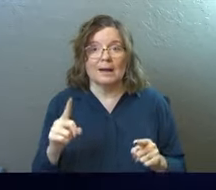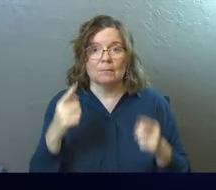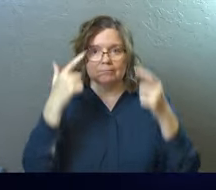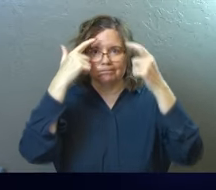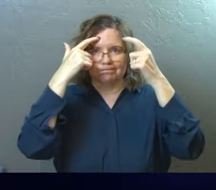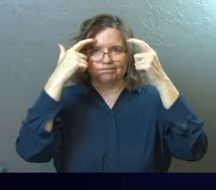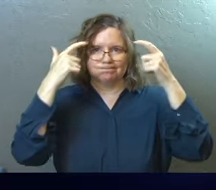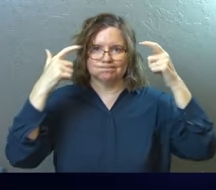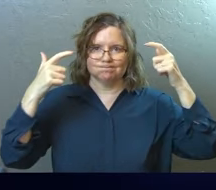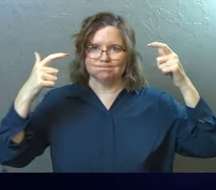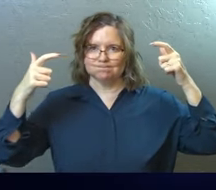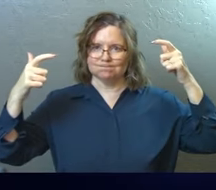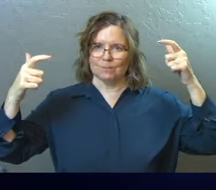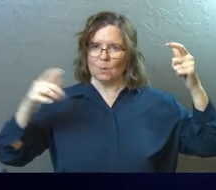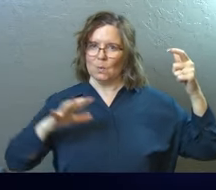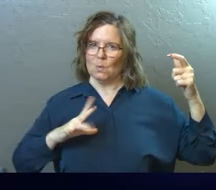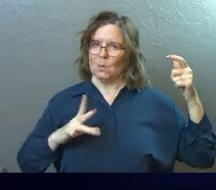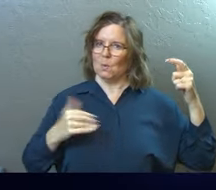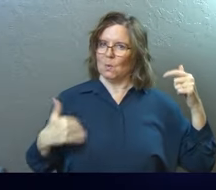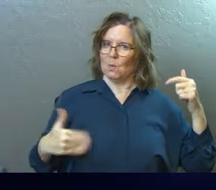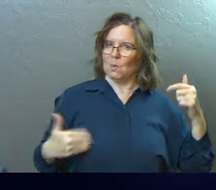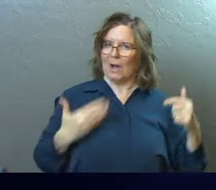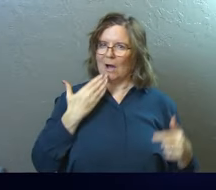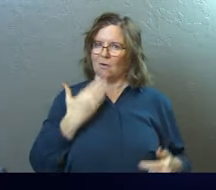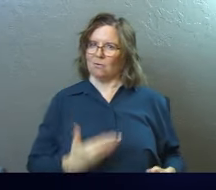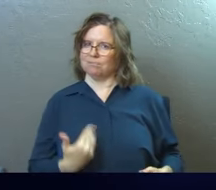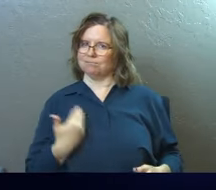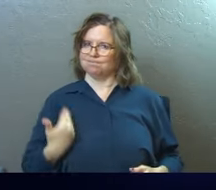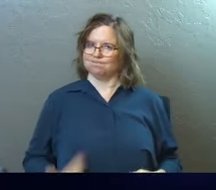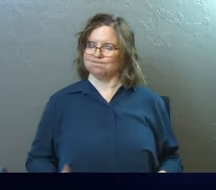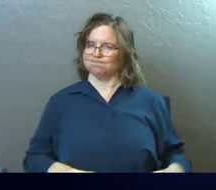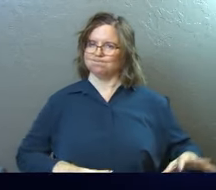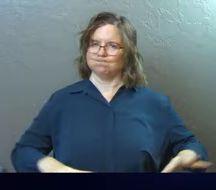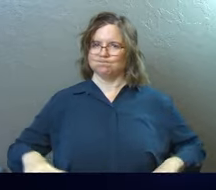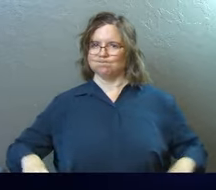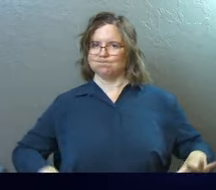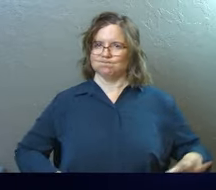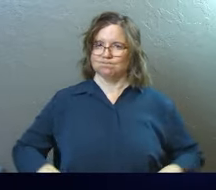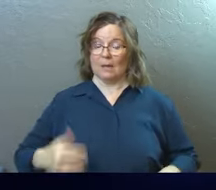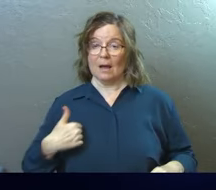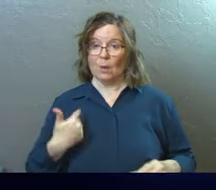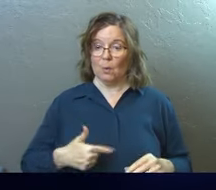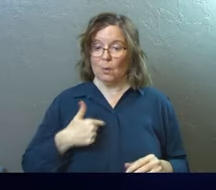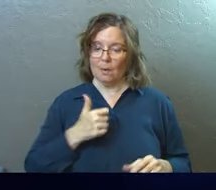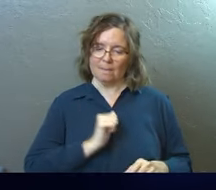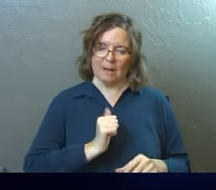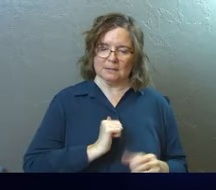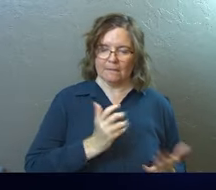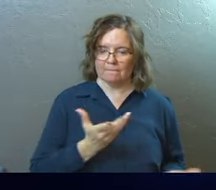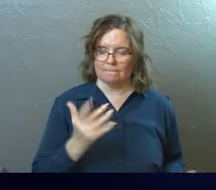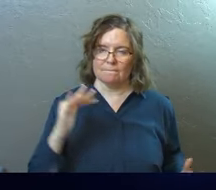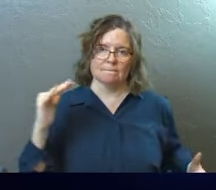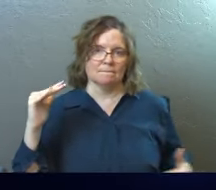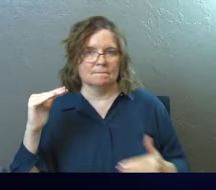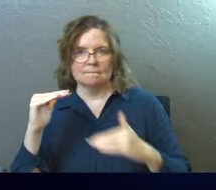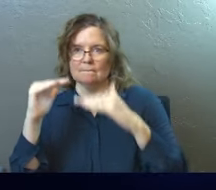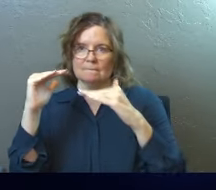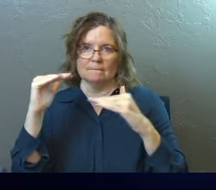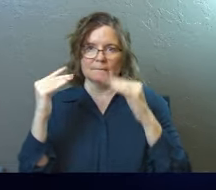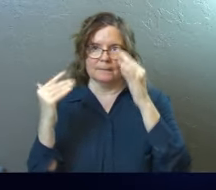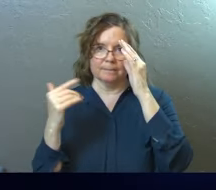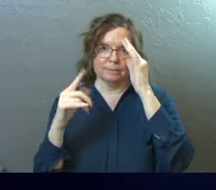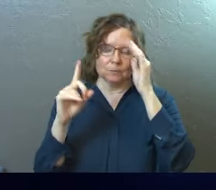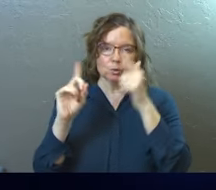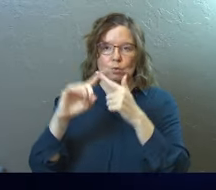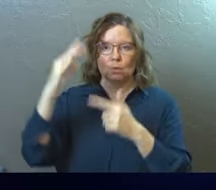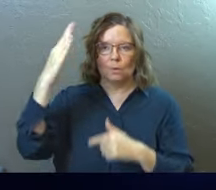ego. They get pride. And they get boasting. Because I'm the one who lifted myself up by my own bootstraps